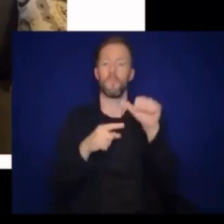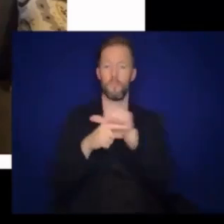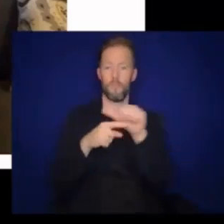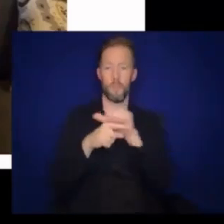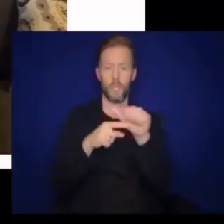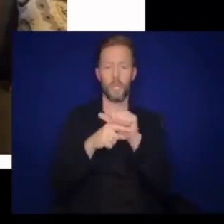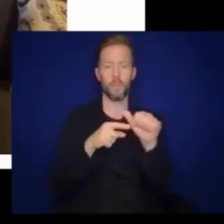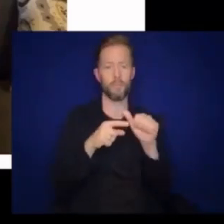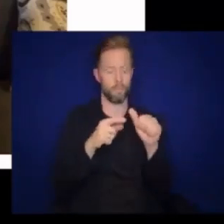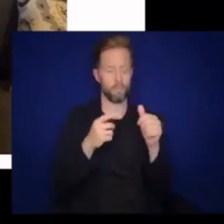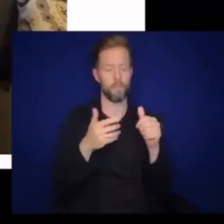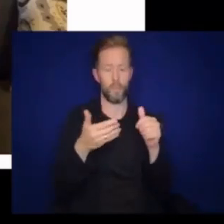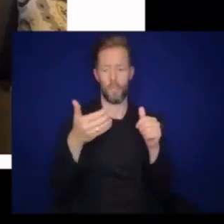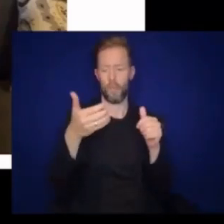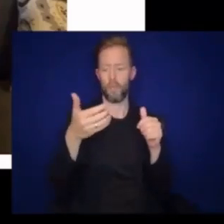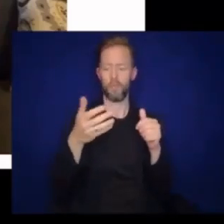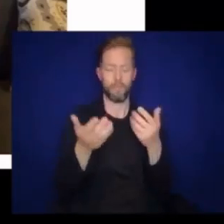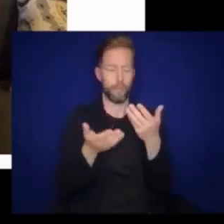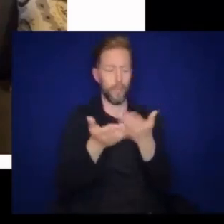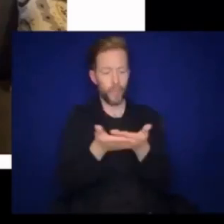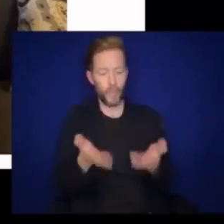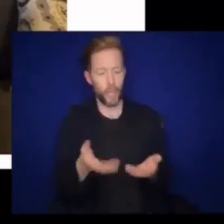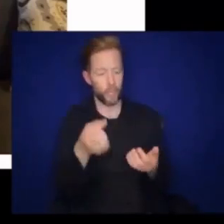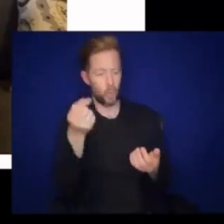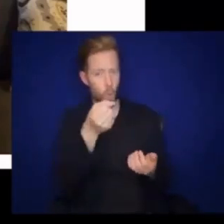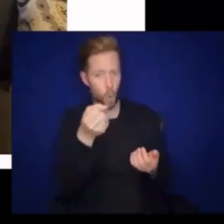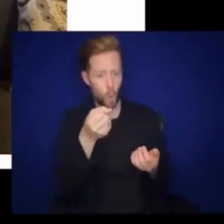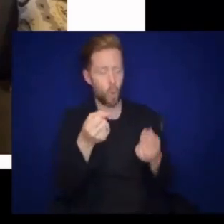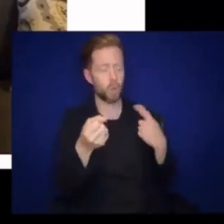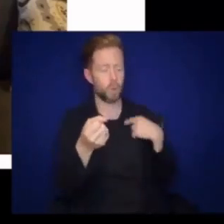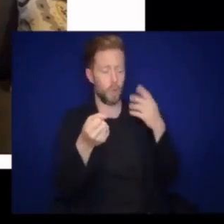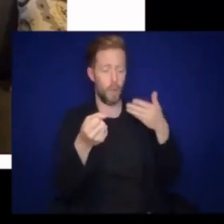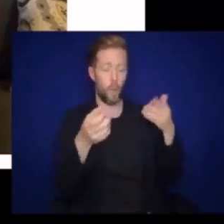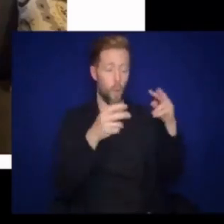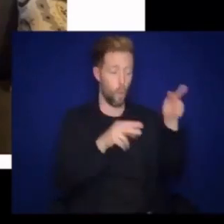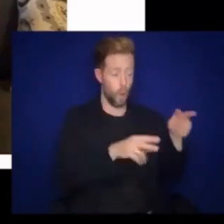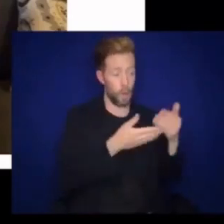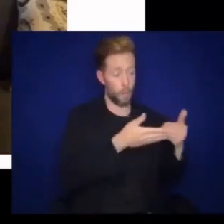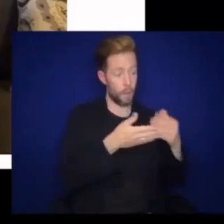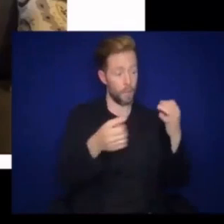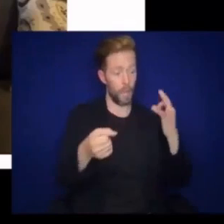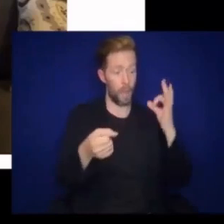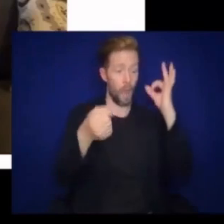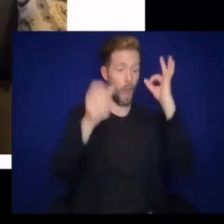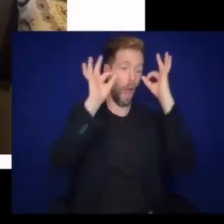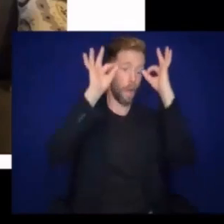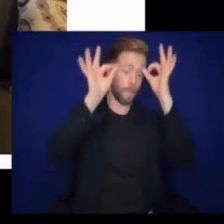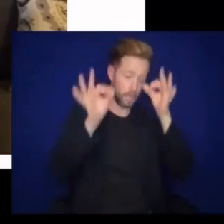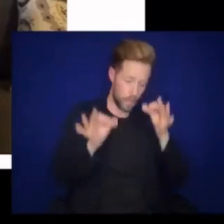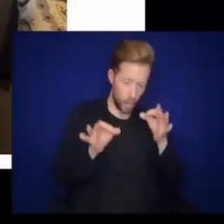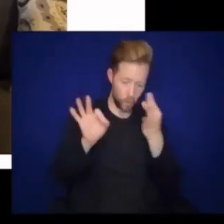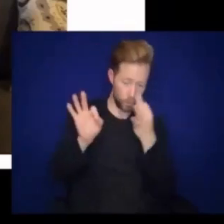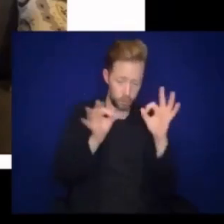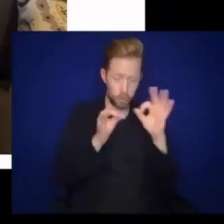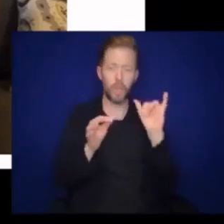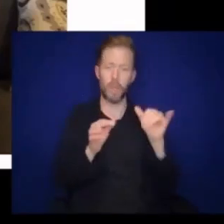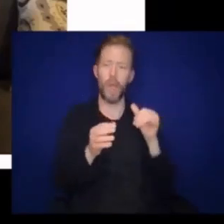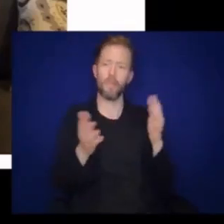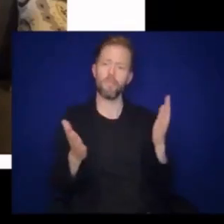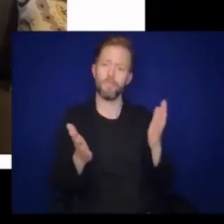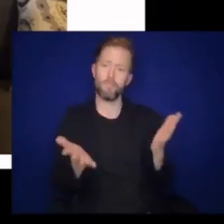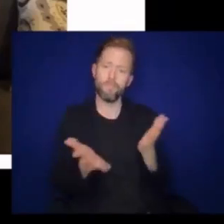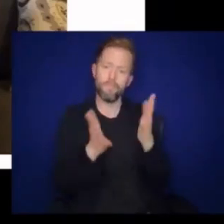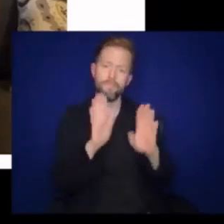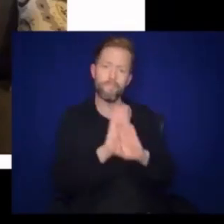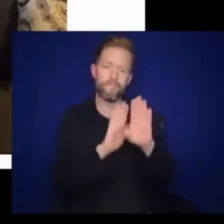Babies tracking with babies, holding items in front of their face and moving them horizontally and vertically so they can practice moving the tiny little muscles